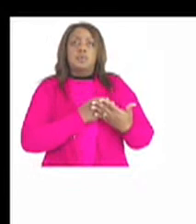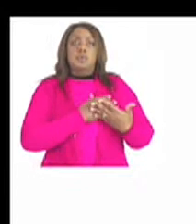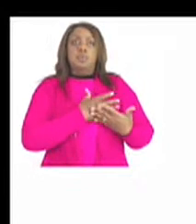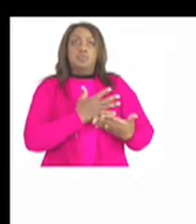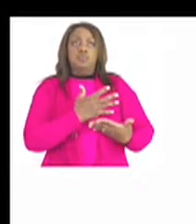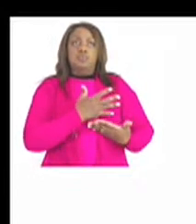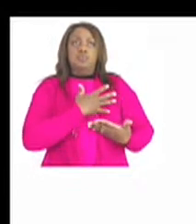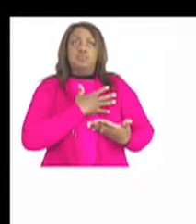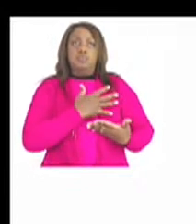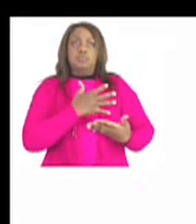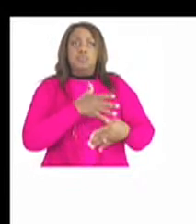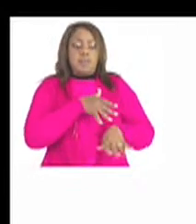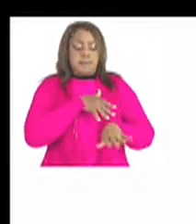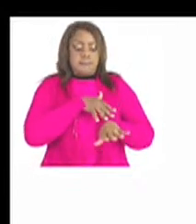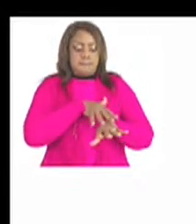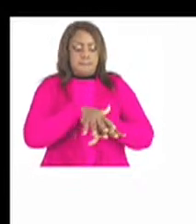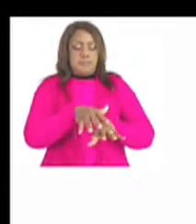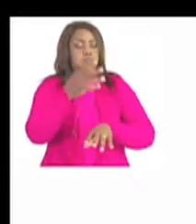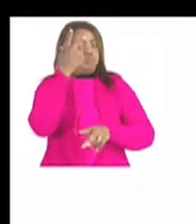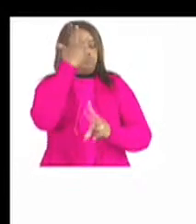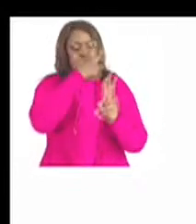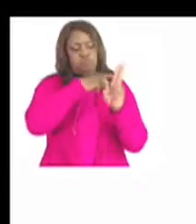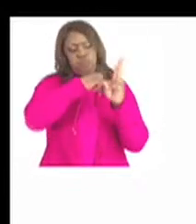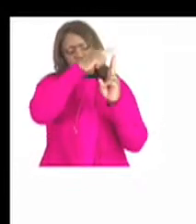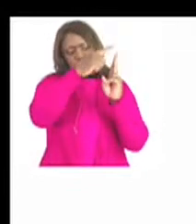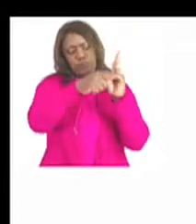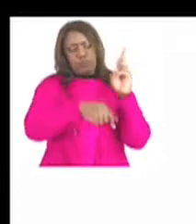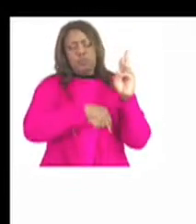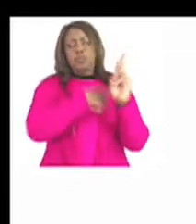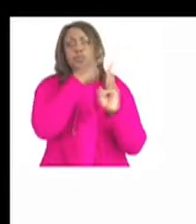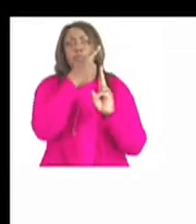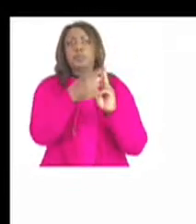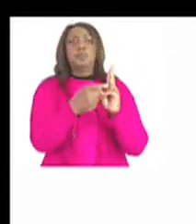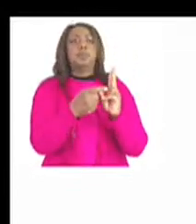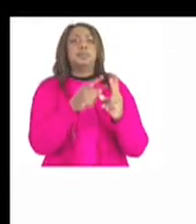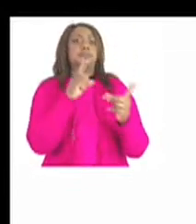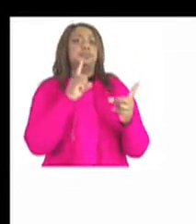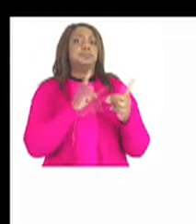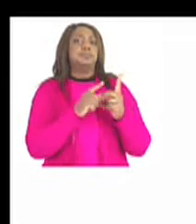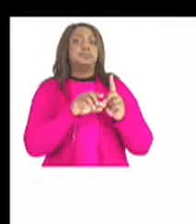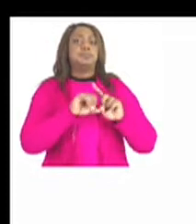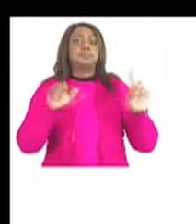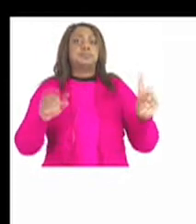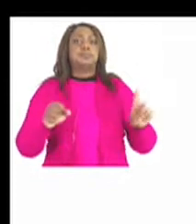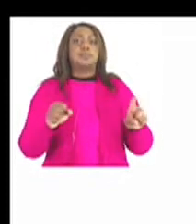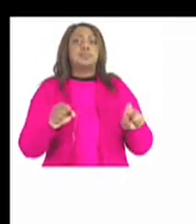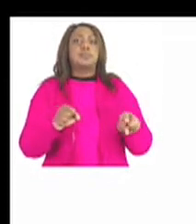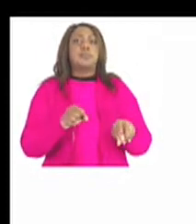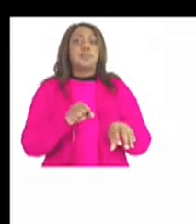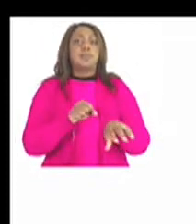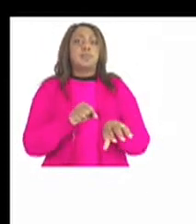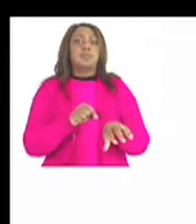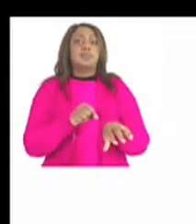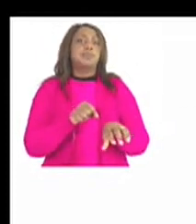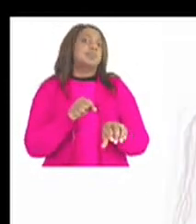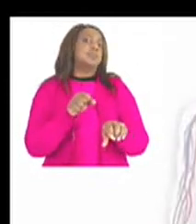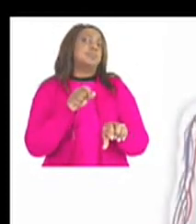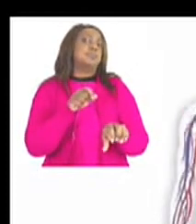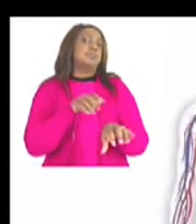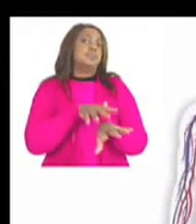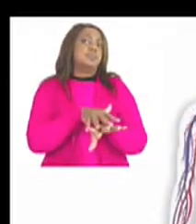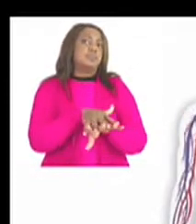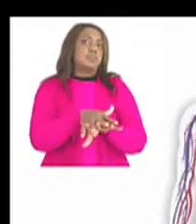body the second system is the nervous system which is made up of the